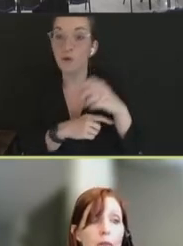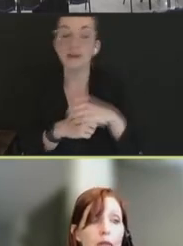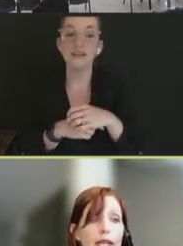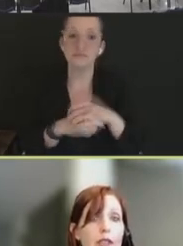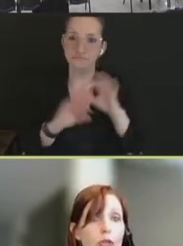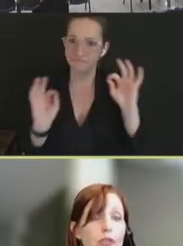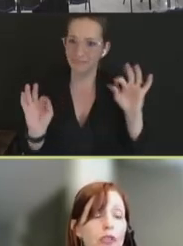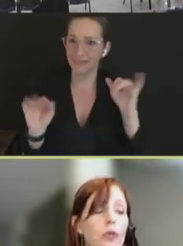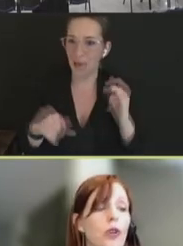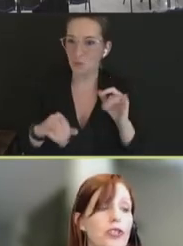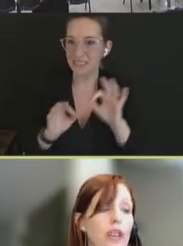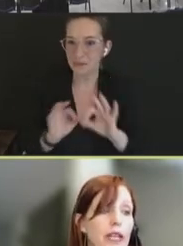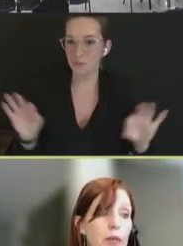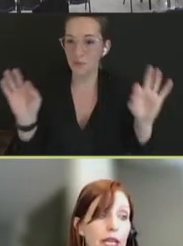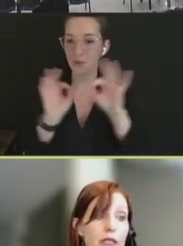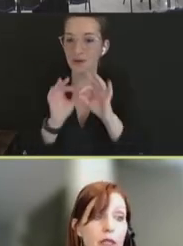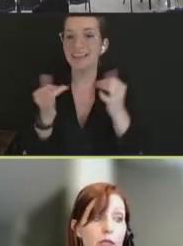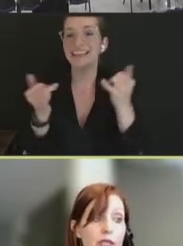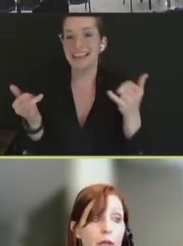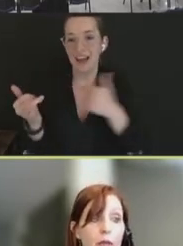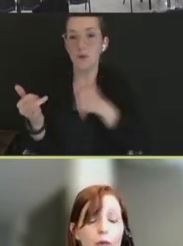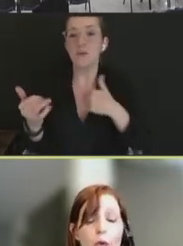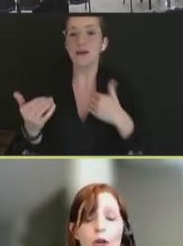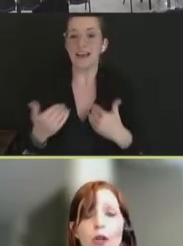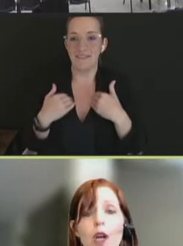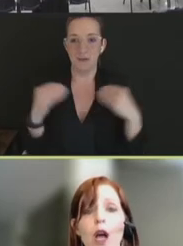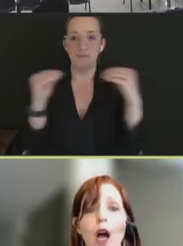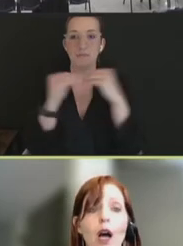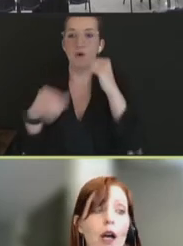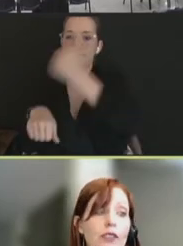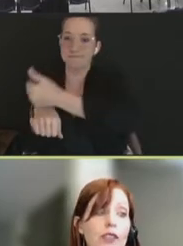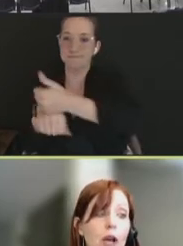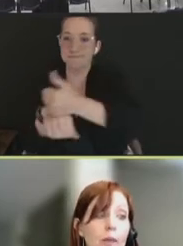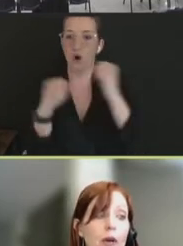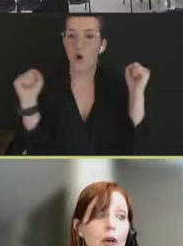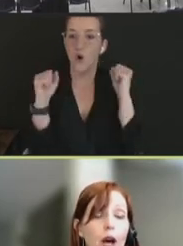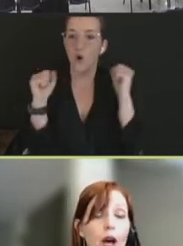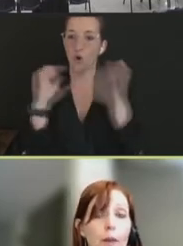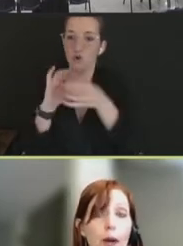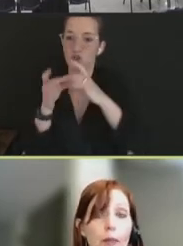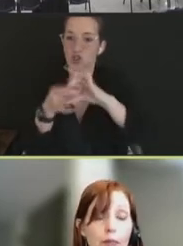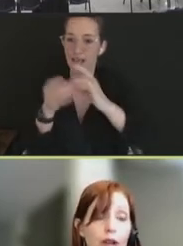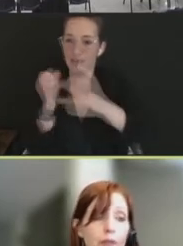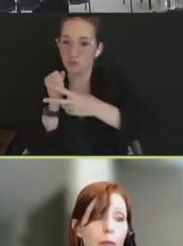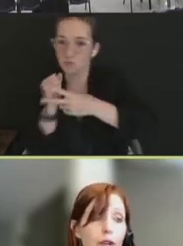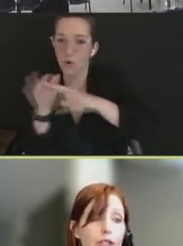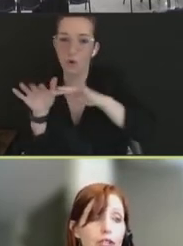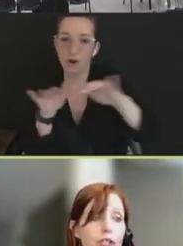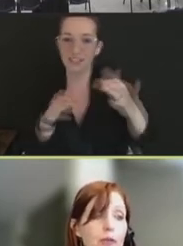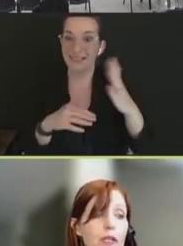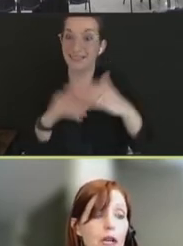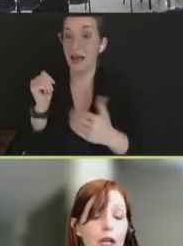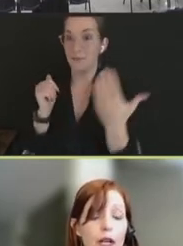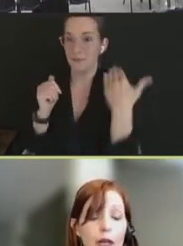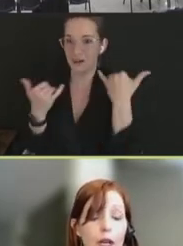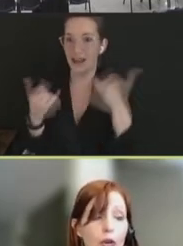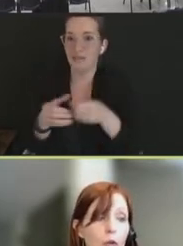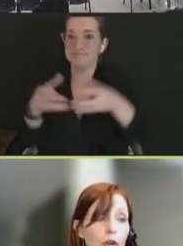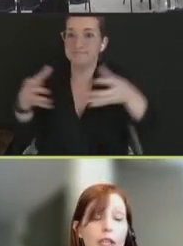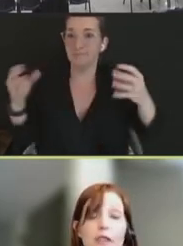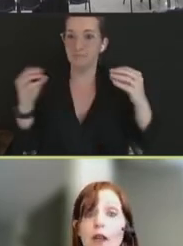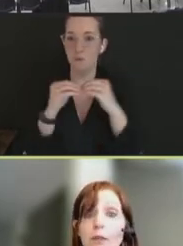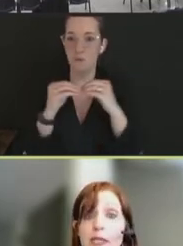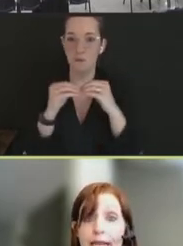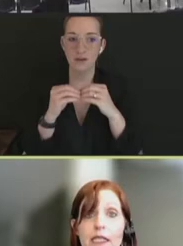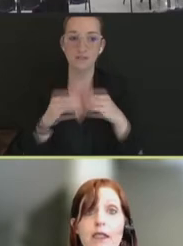chain in place, ultra-low cold chain in place than was there before. Some public-private partnerships that are